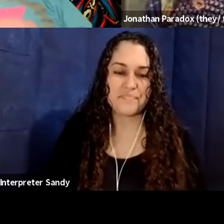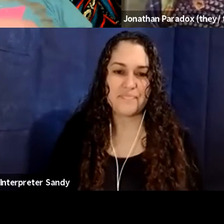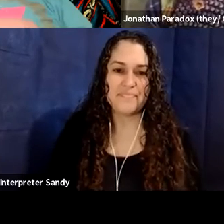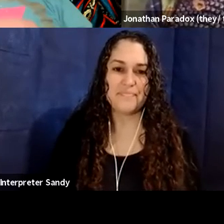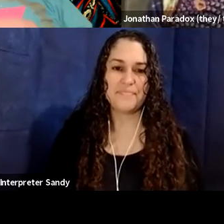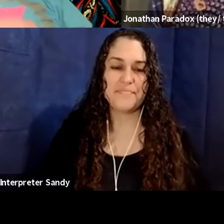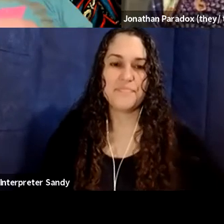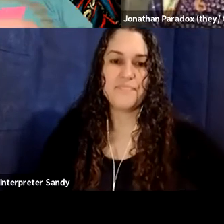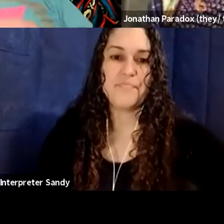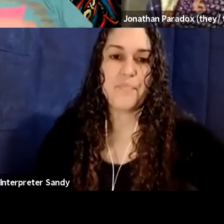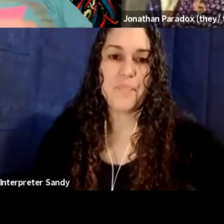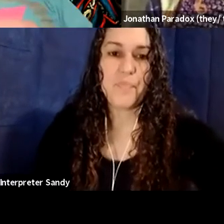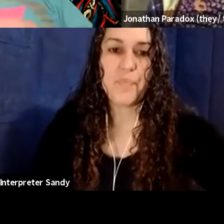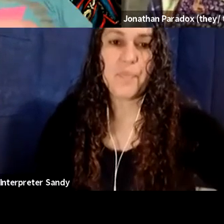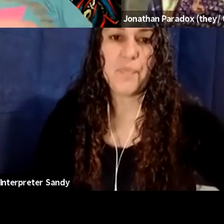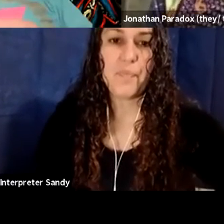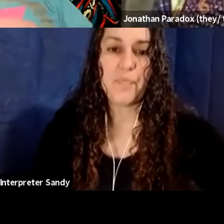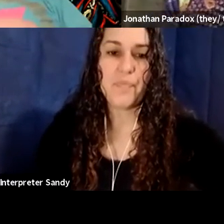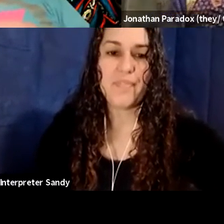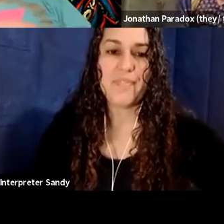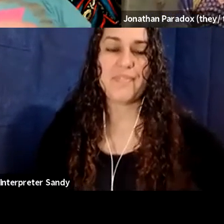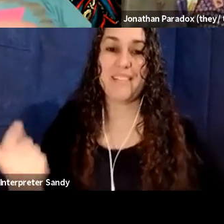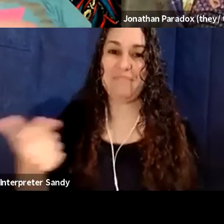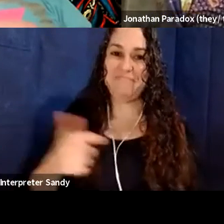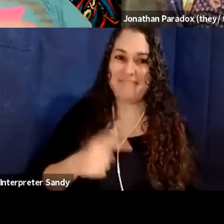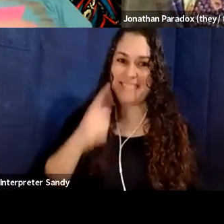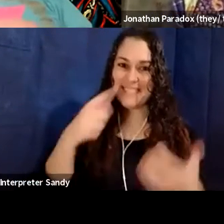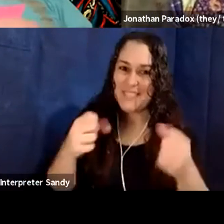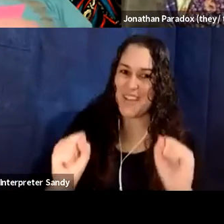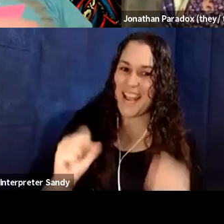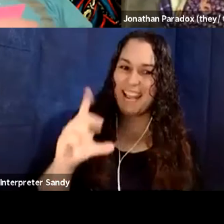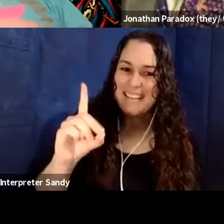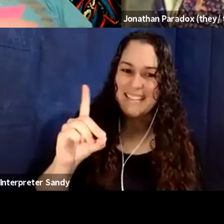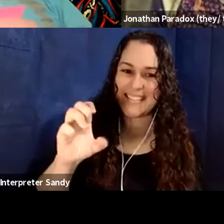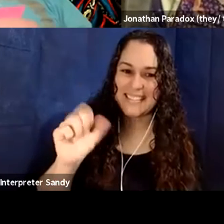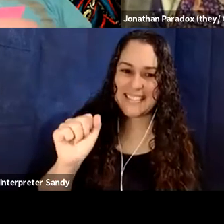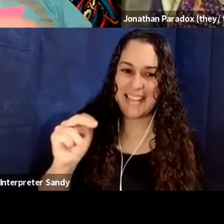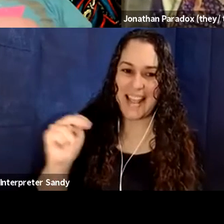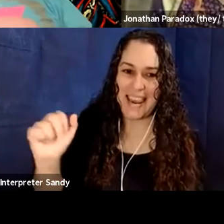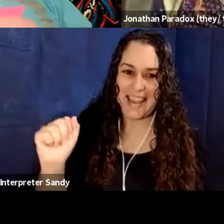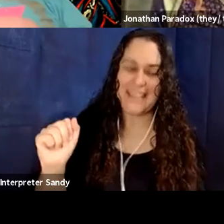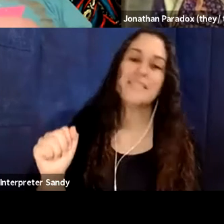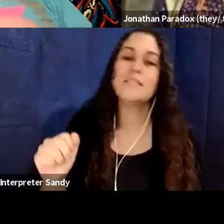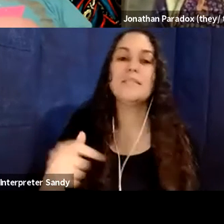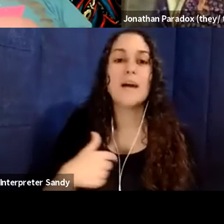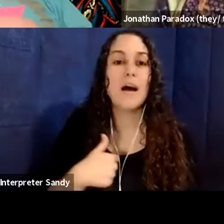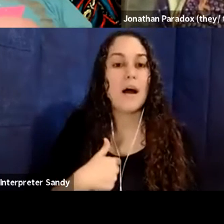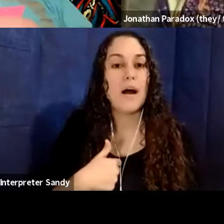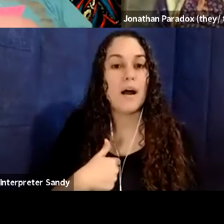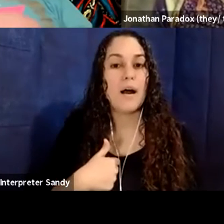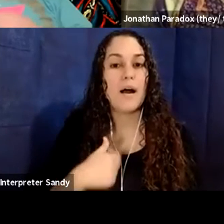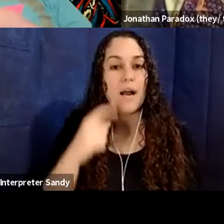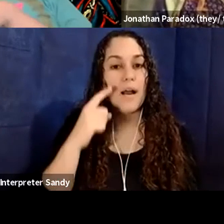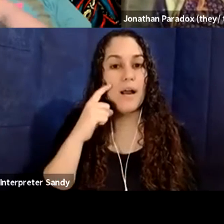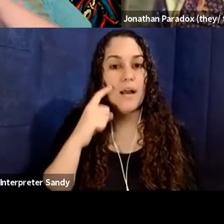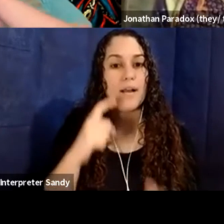Okay. I think I'll take a stab at it. I, um, I did notice that we have